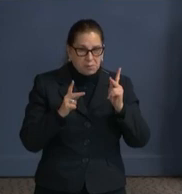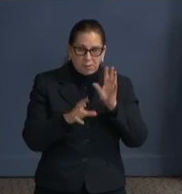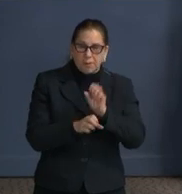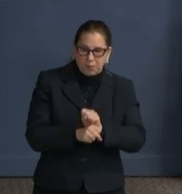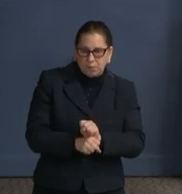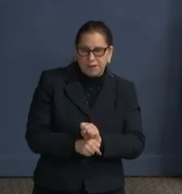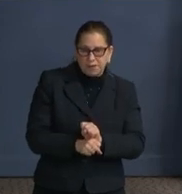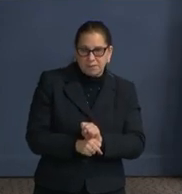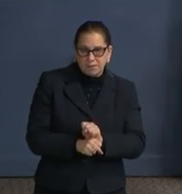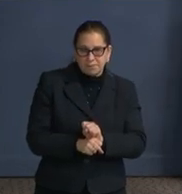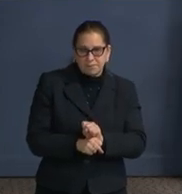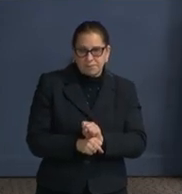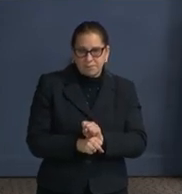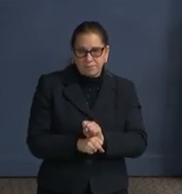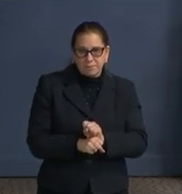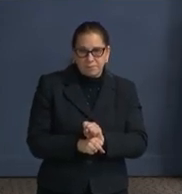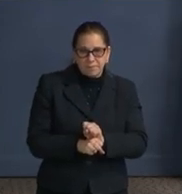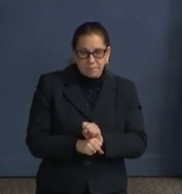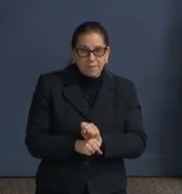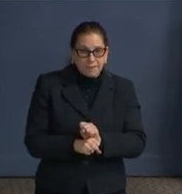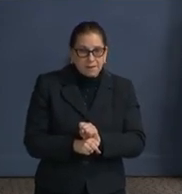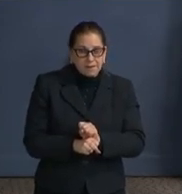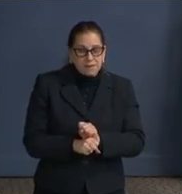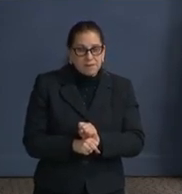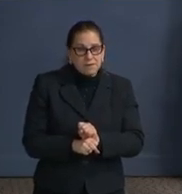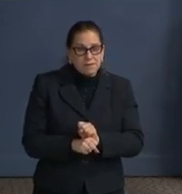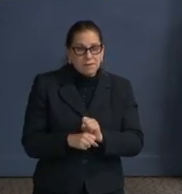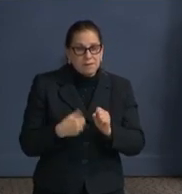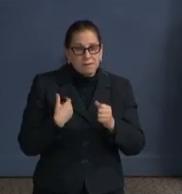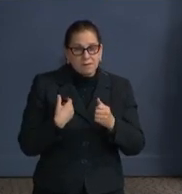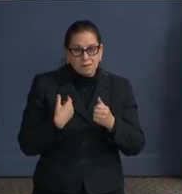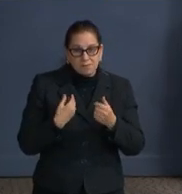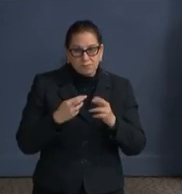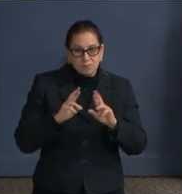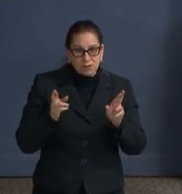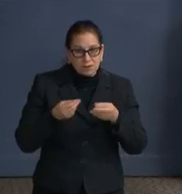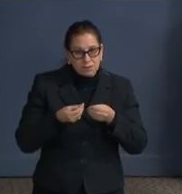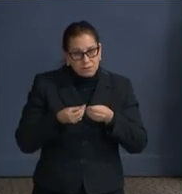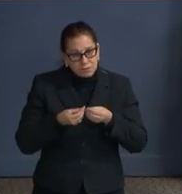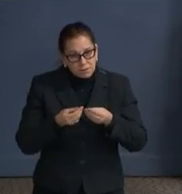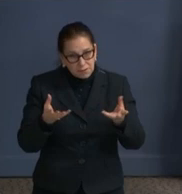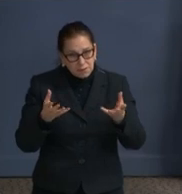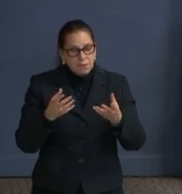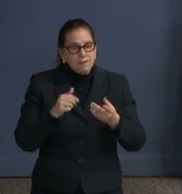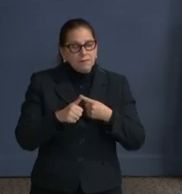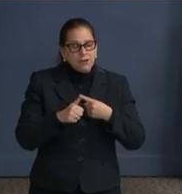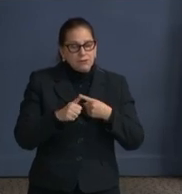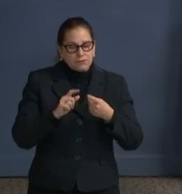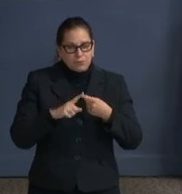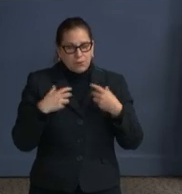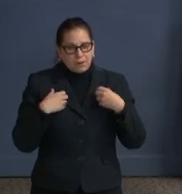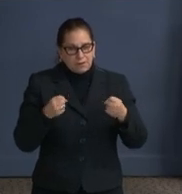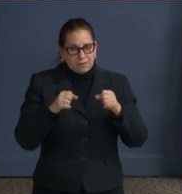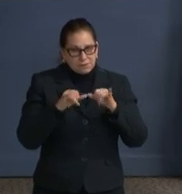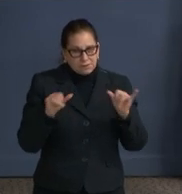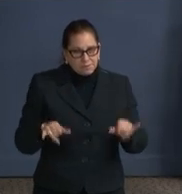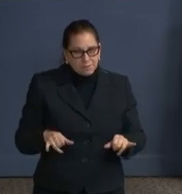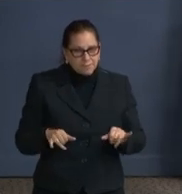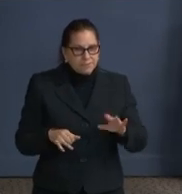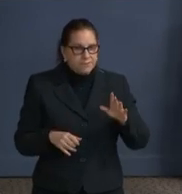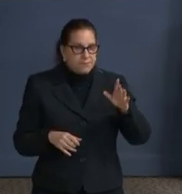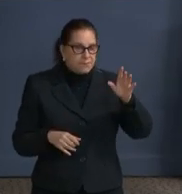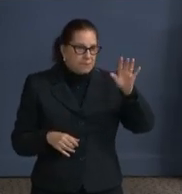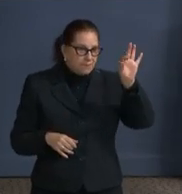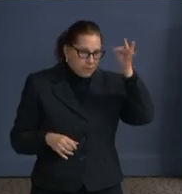We also allocate vaccines to our health systems and our federally qualified health centers or